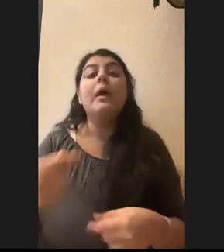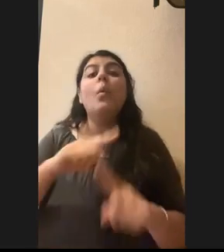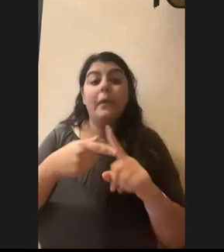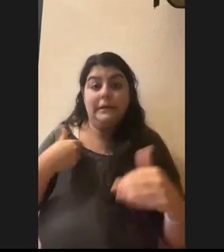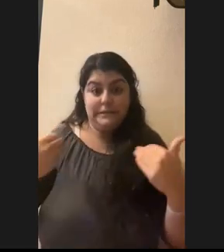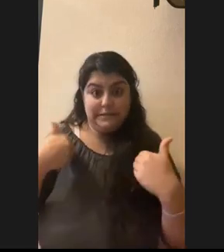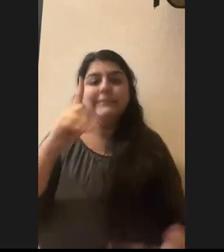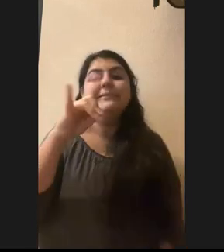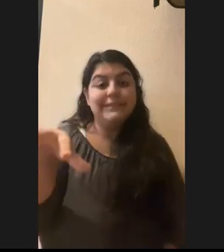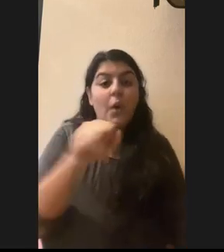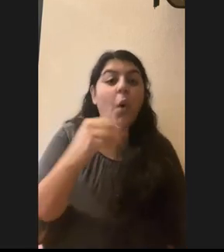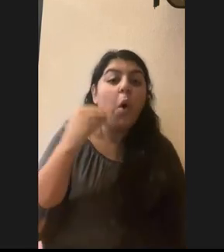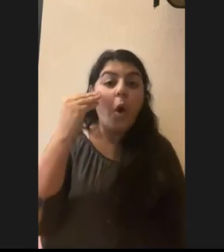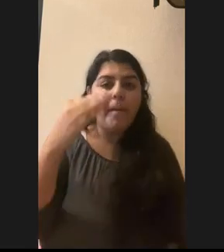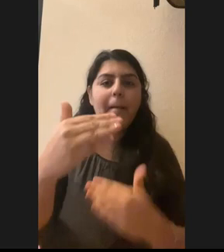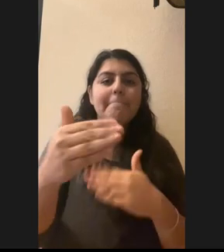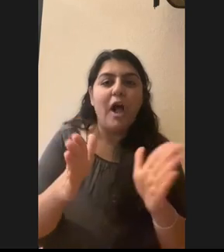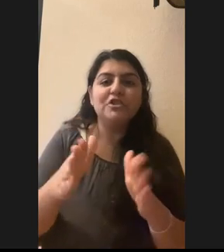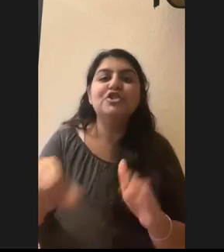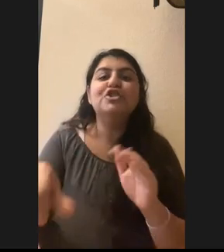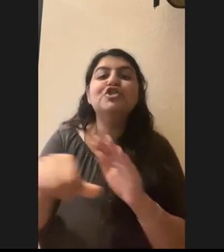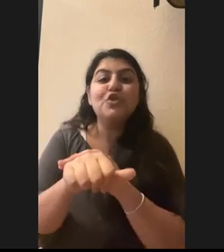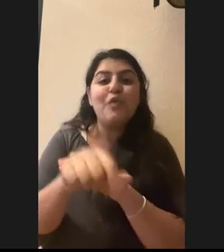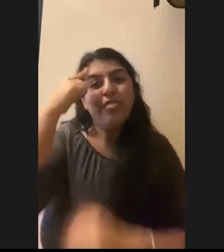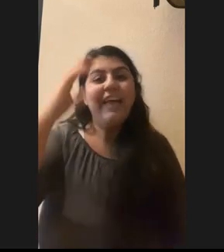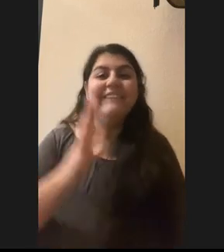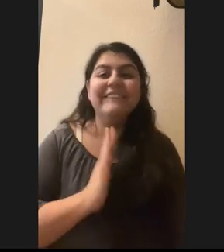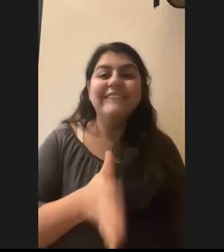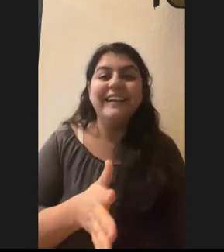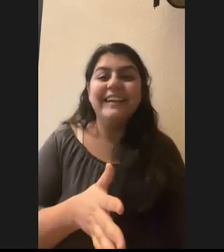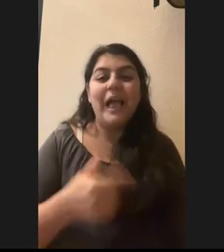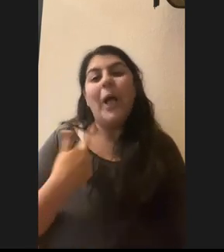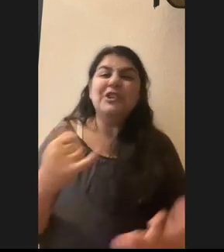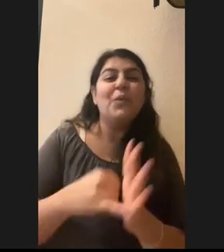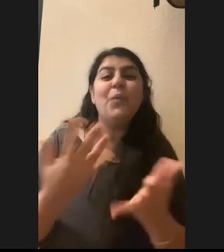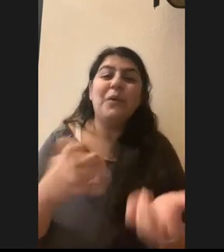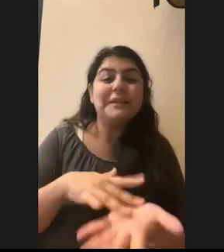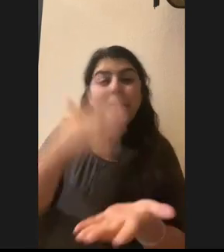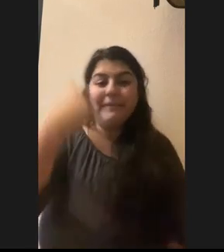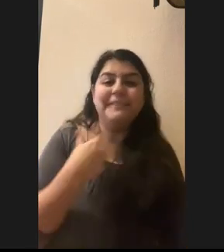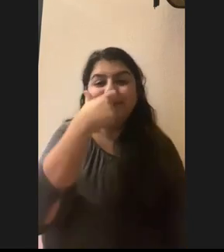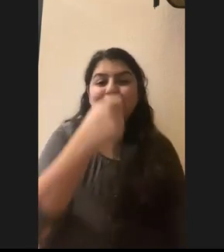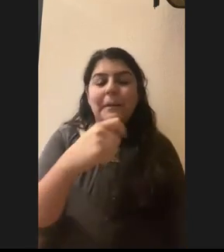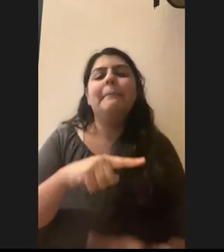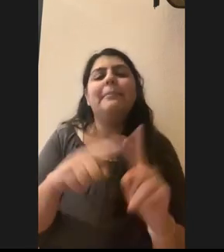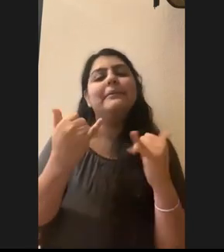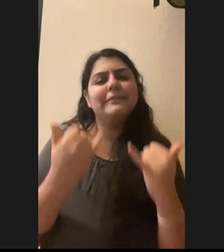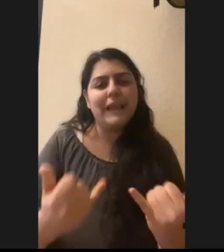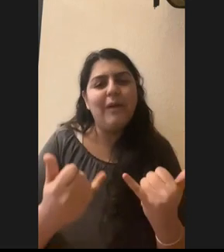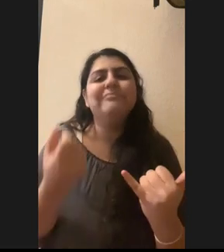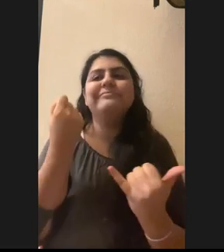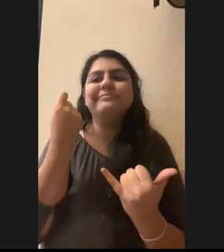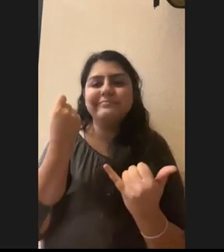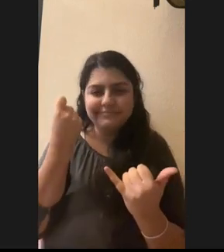take home a box turtle and think, you know, that's a good thing to do. Um, I just want to study it because I was interested, but now we realize, um,